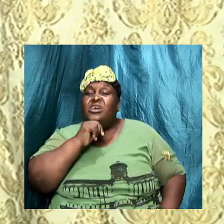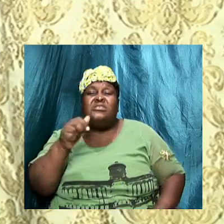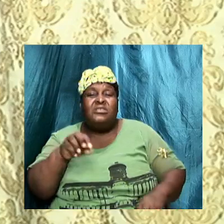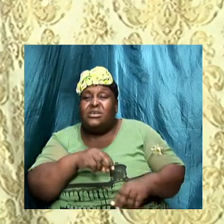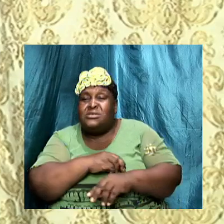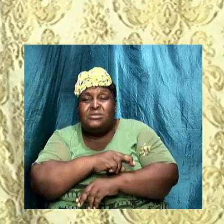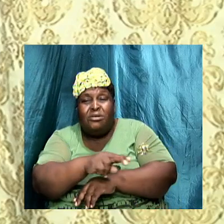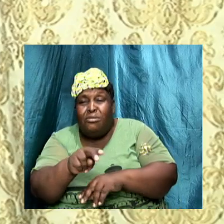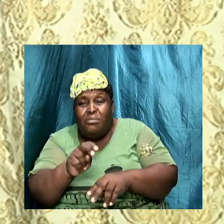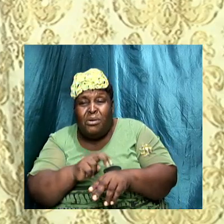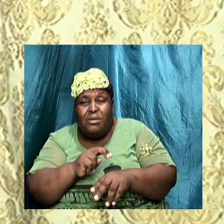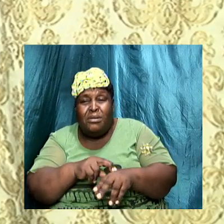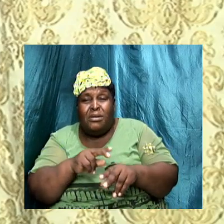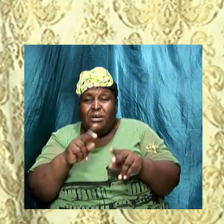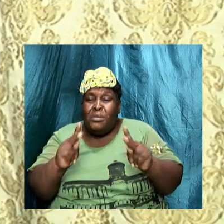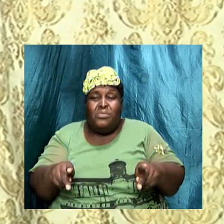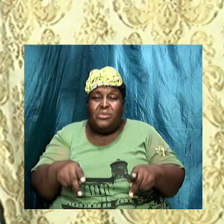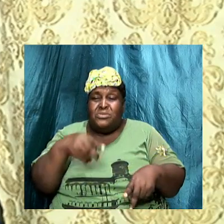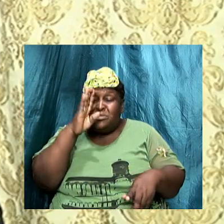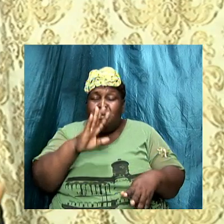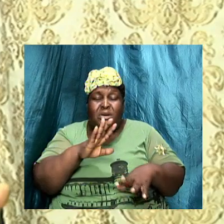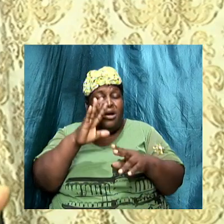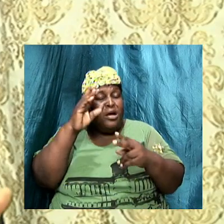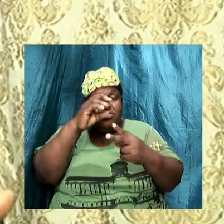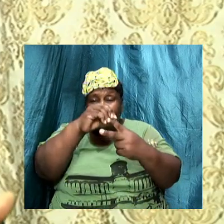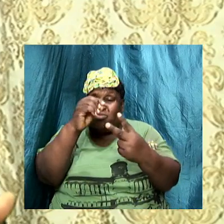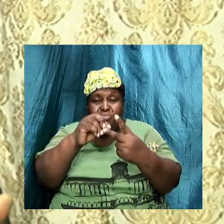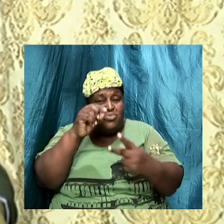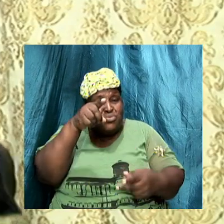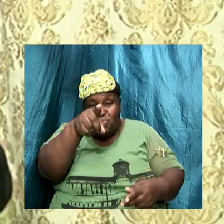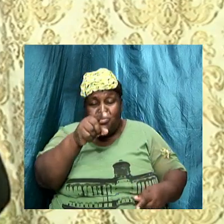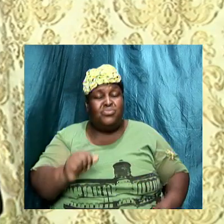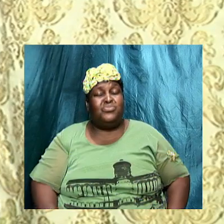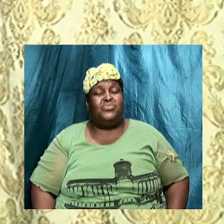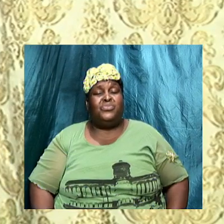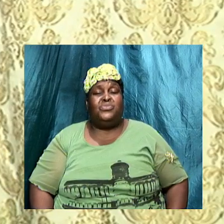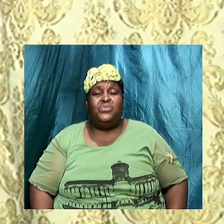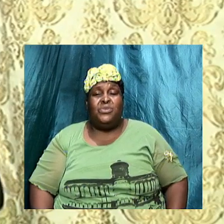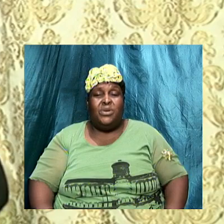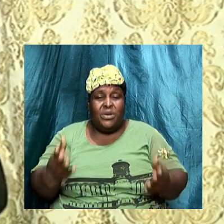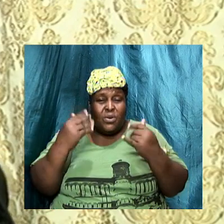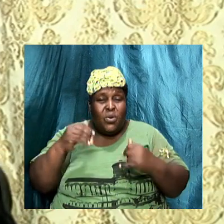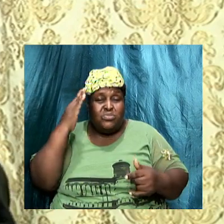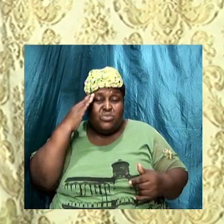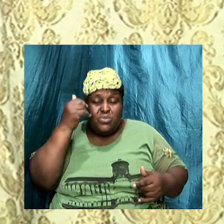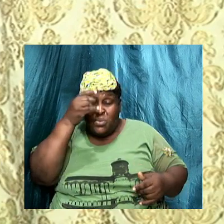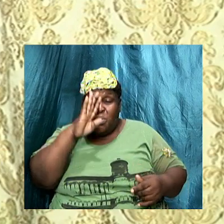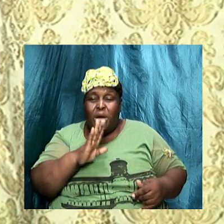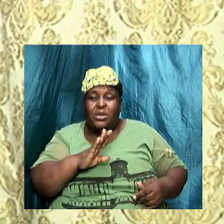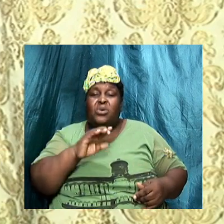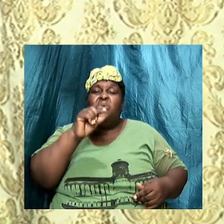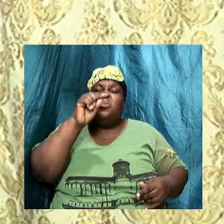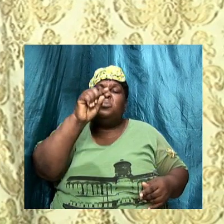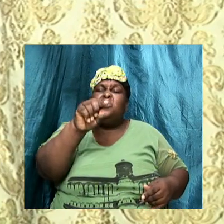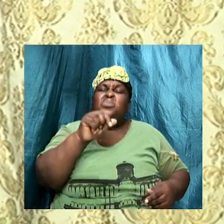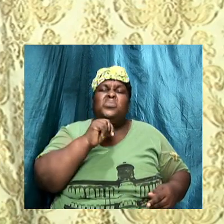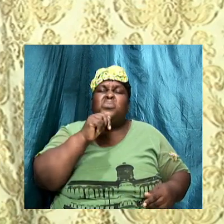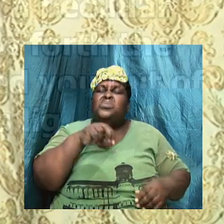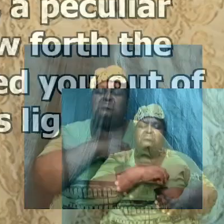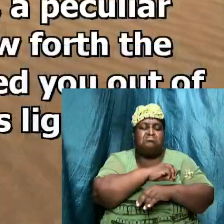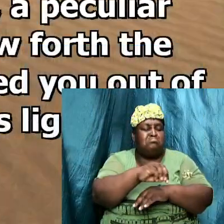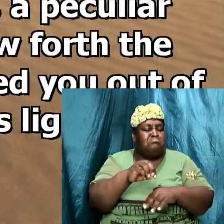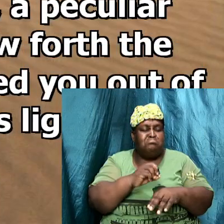that God chose you. Now that you accept this way and you come to know him, you are no ordinary